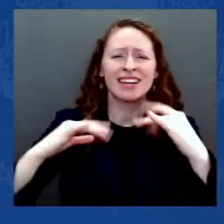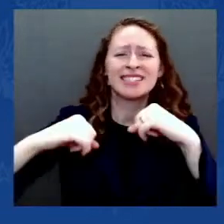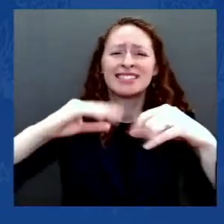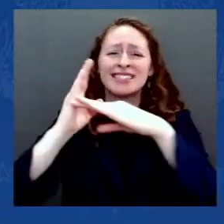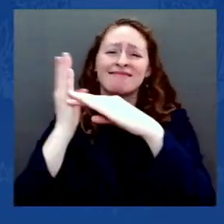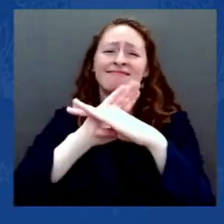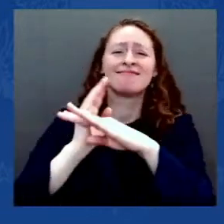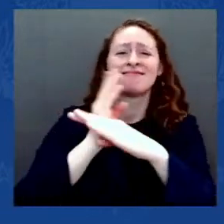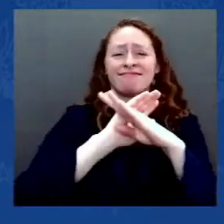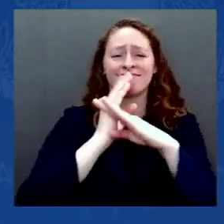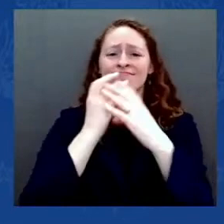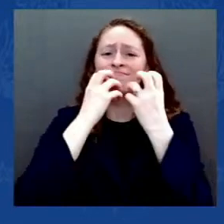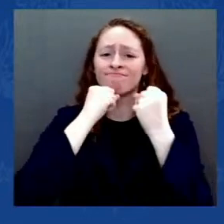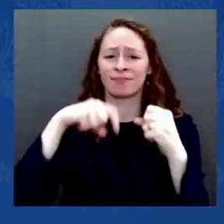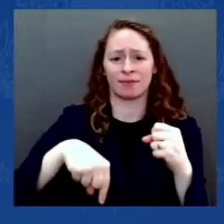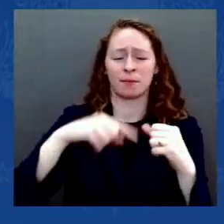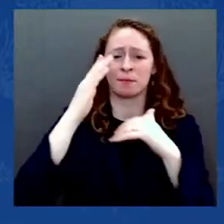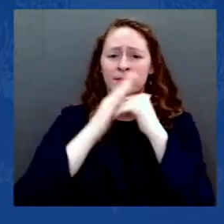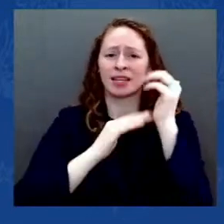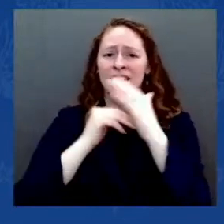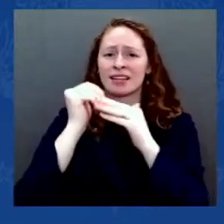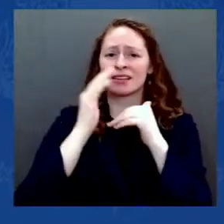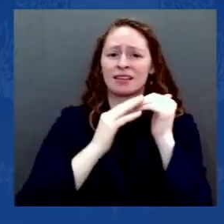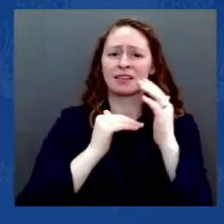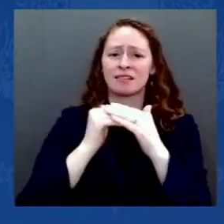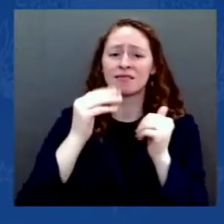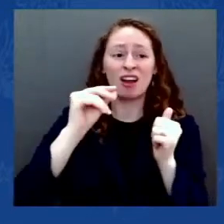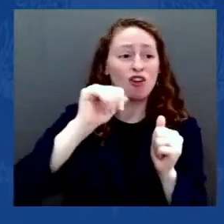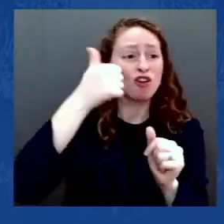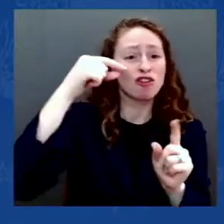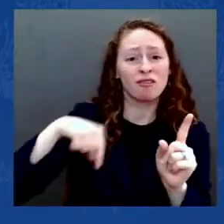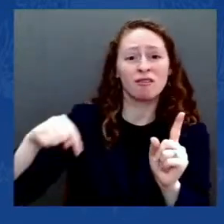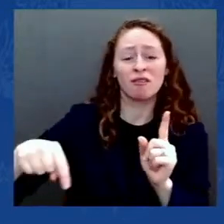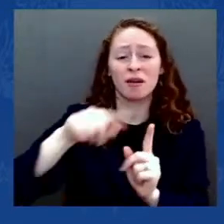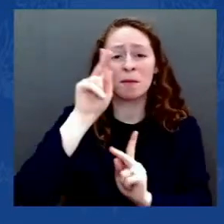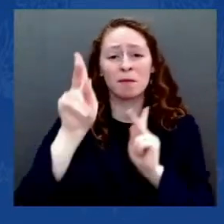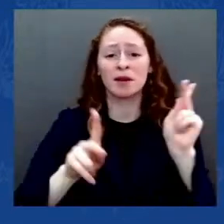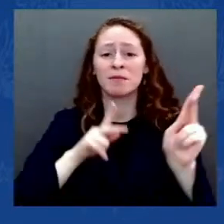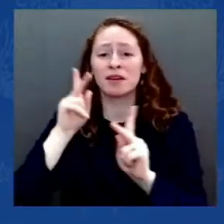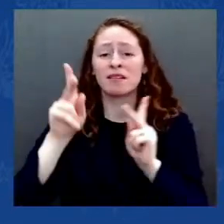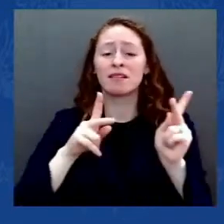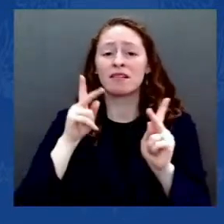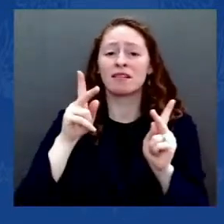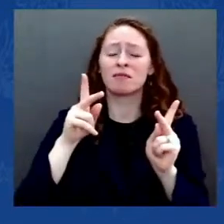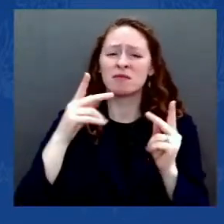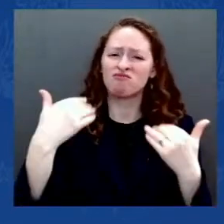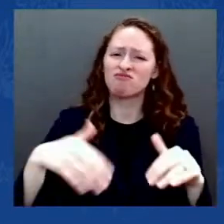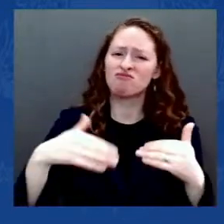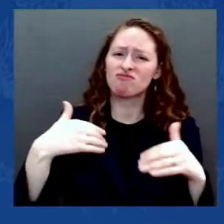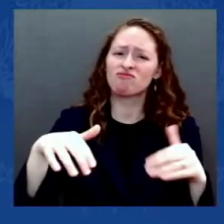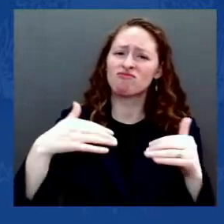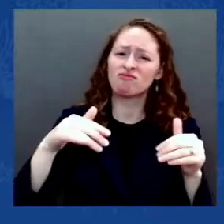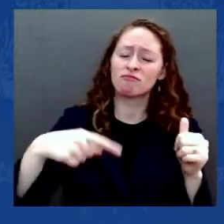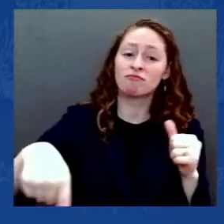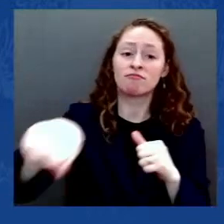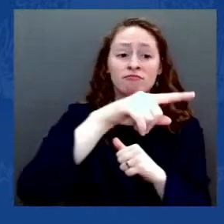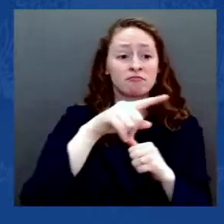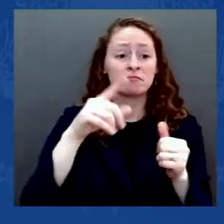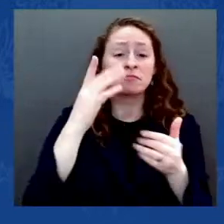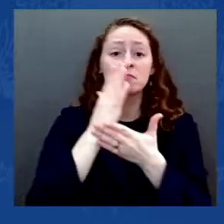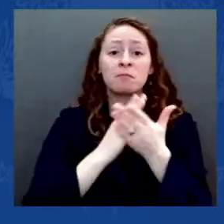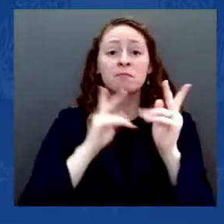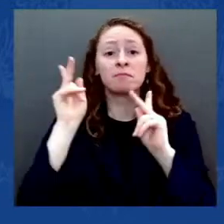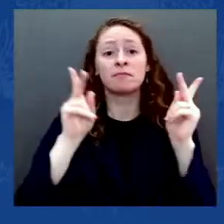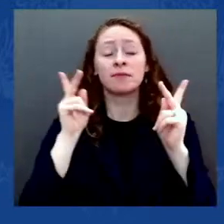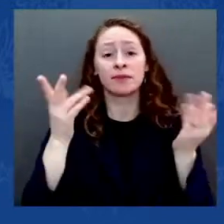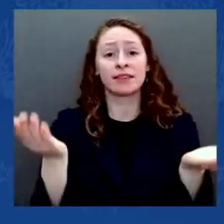the trauma of that day. From those defending this Capitol to members of Congress in both parties and